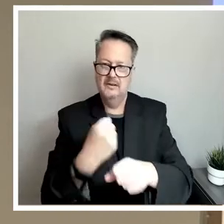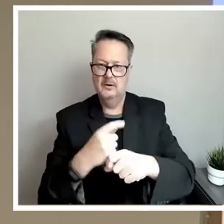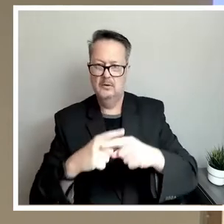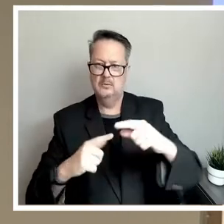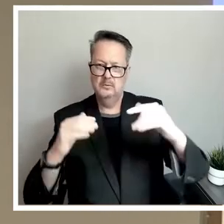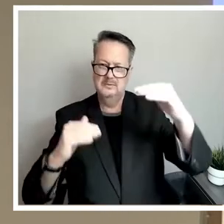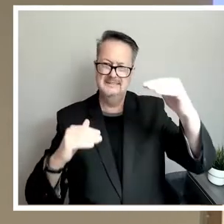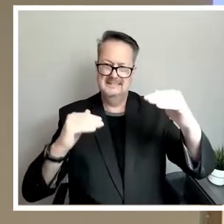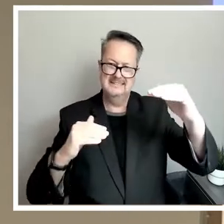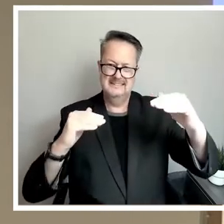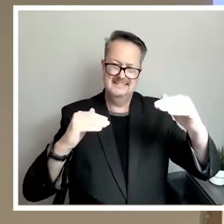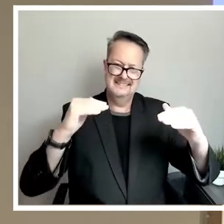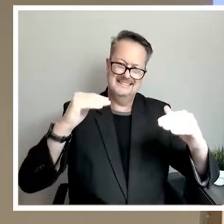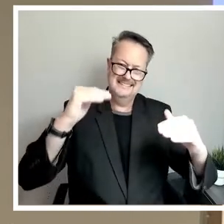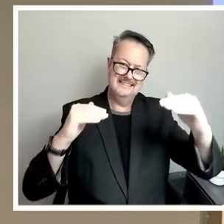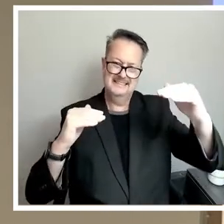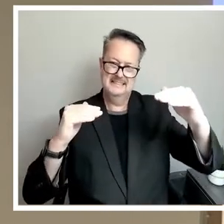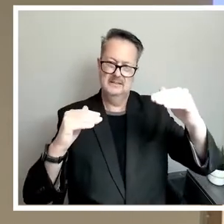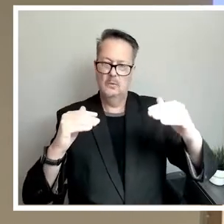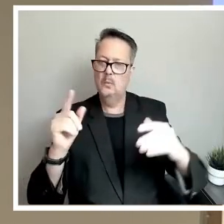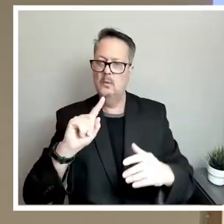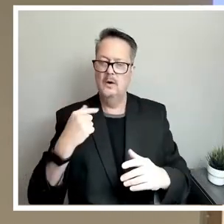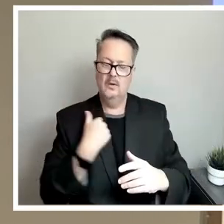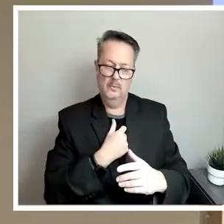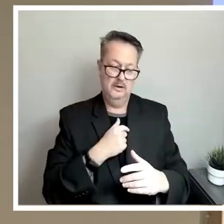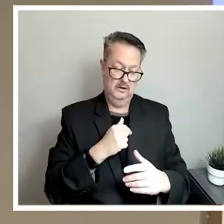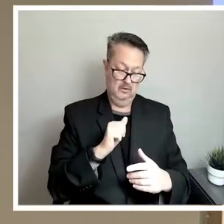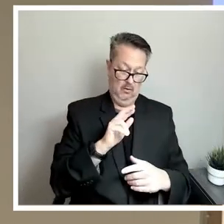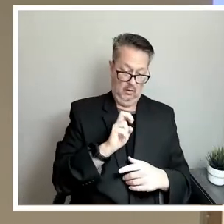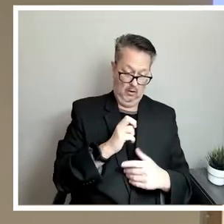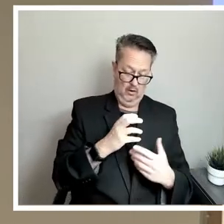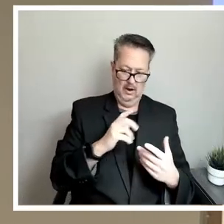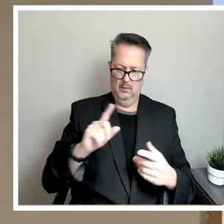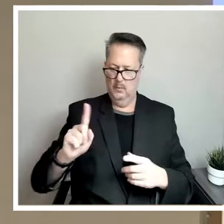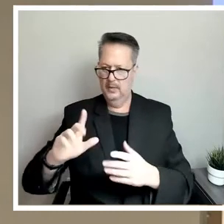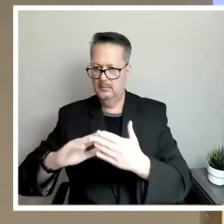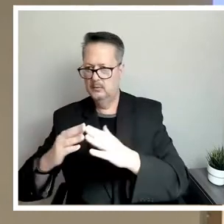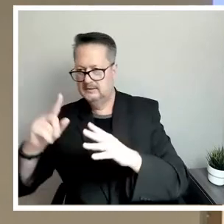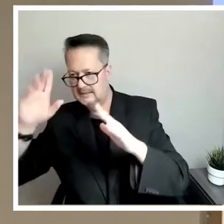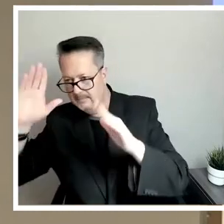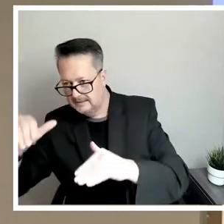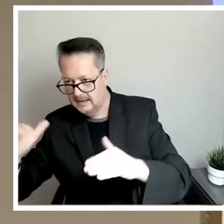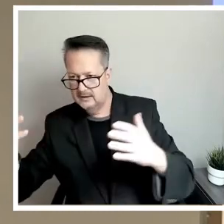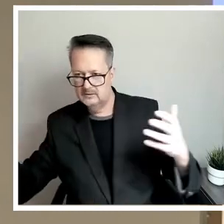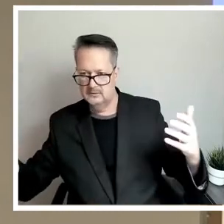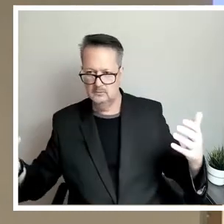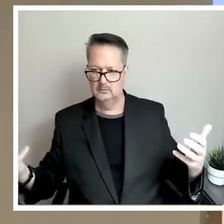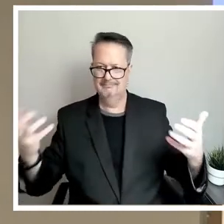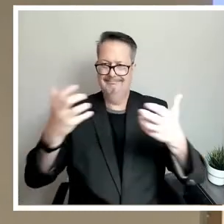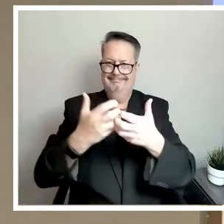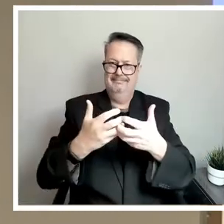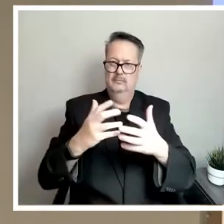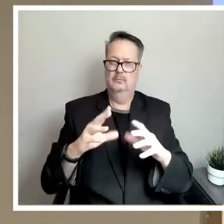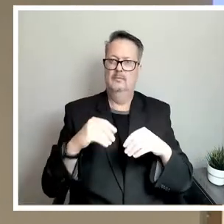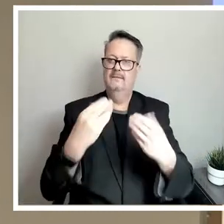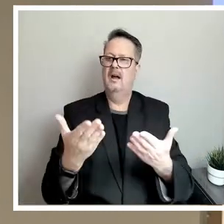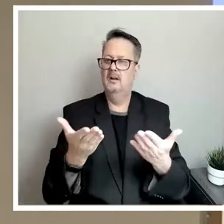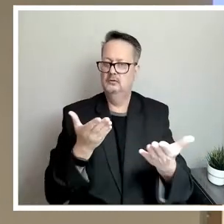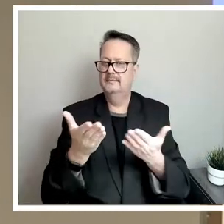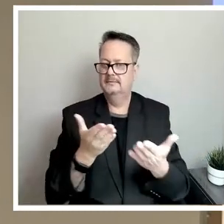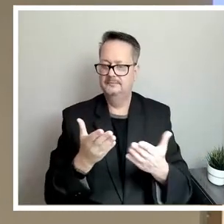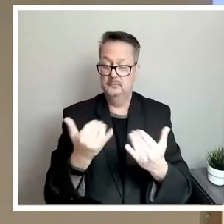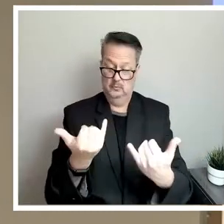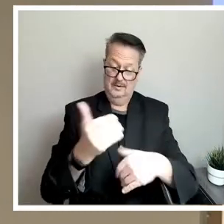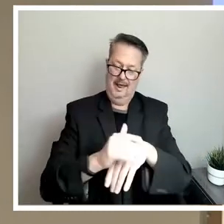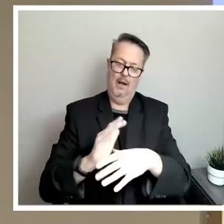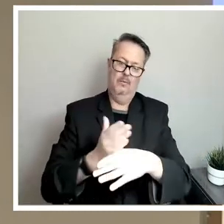are and where the community, you know, expects us to be in terms of providing service. So tonight we're going to share all that